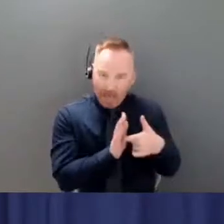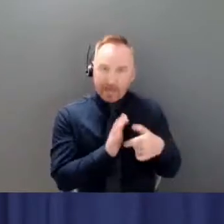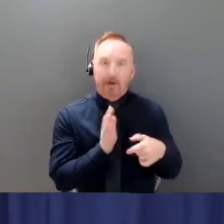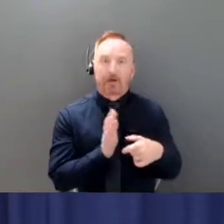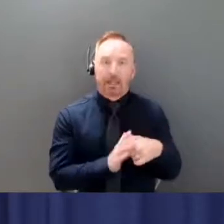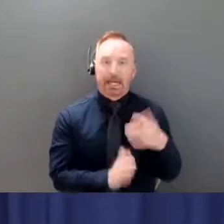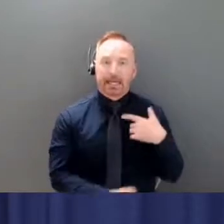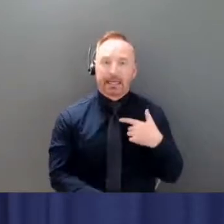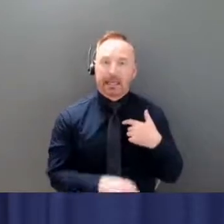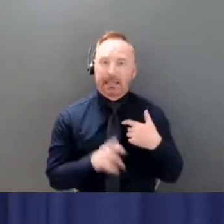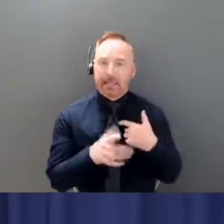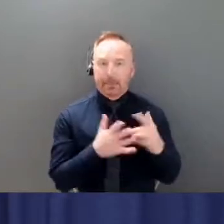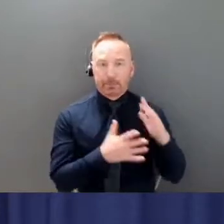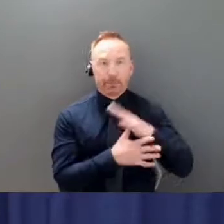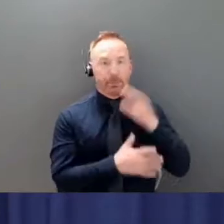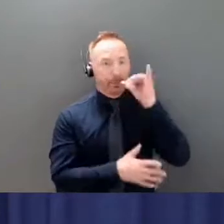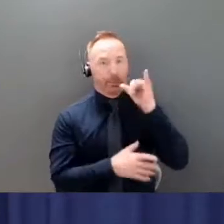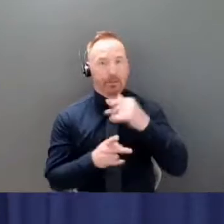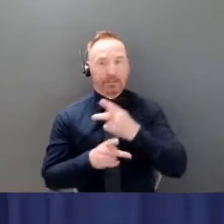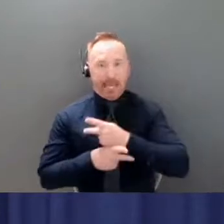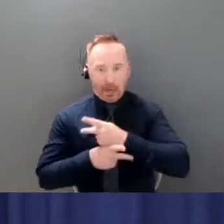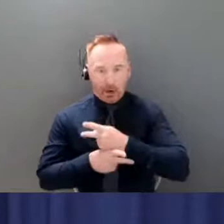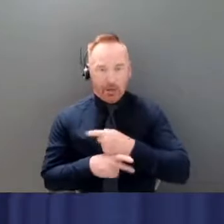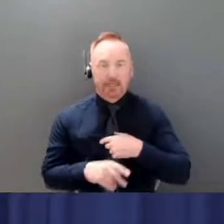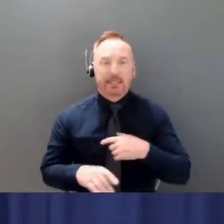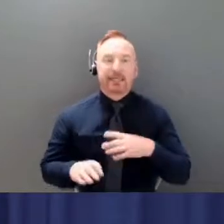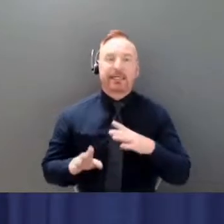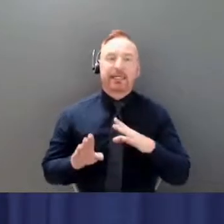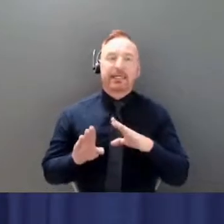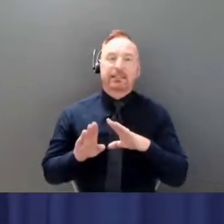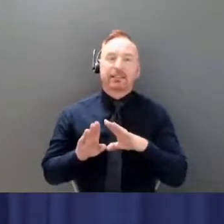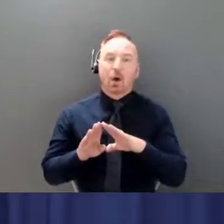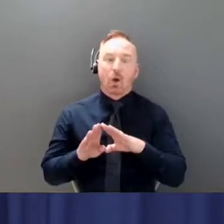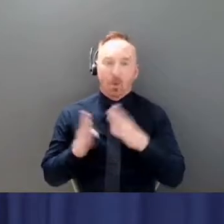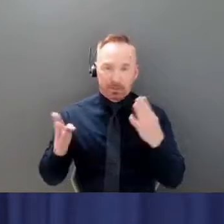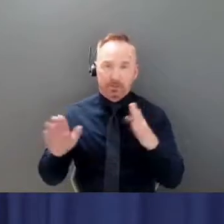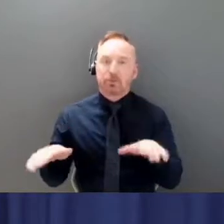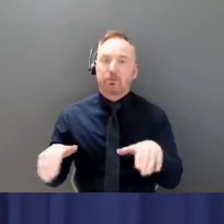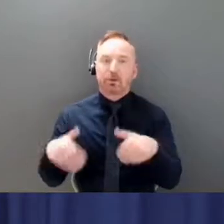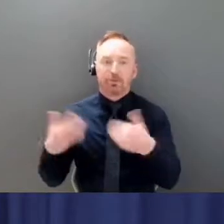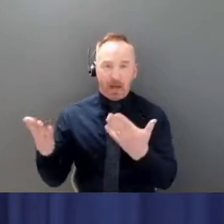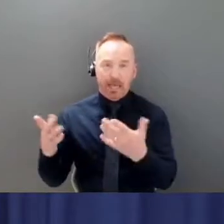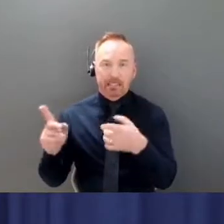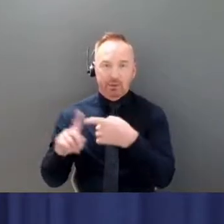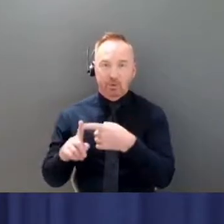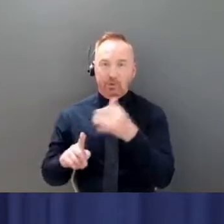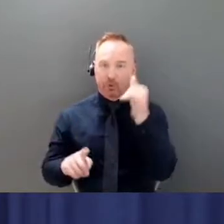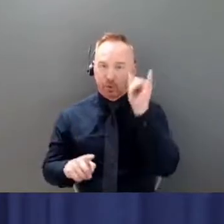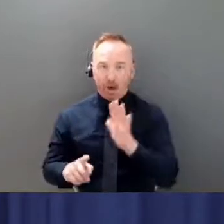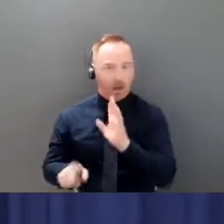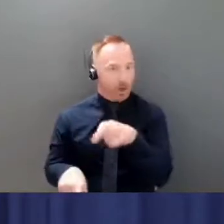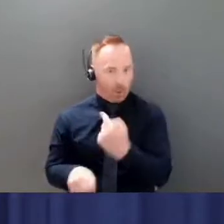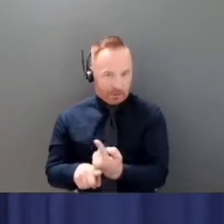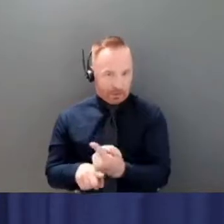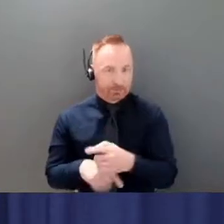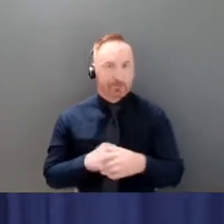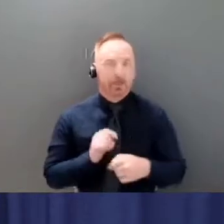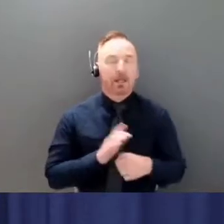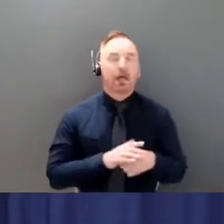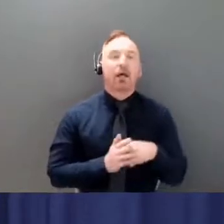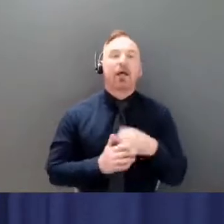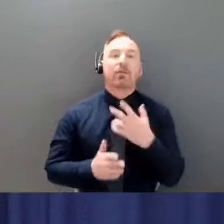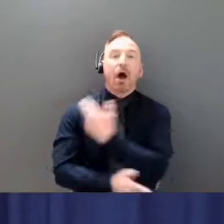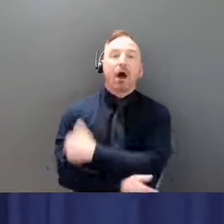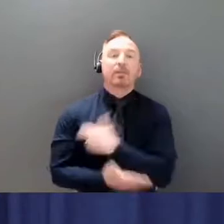open to serve Yukoners. There will be some new visitor restrictions at the hospital with respect to